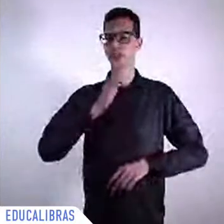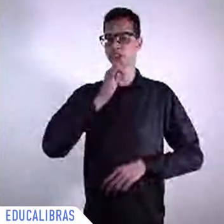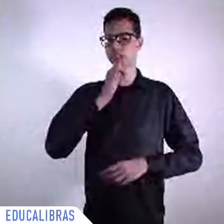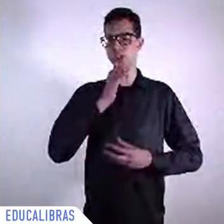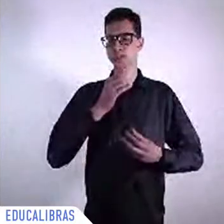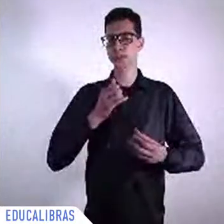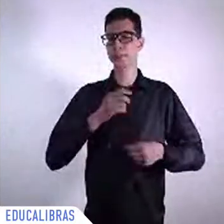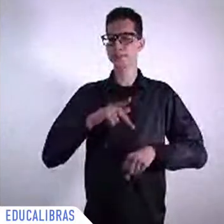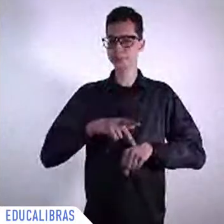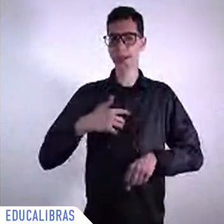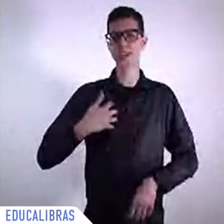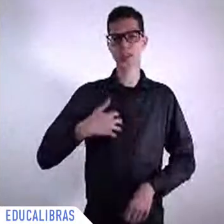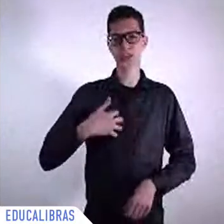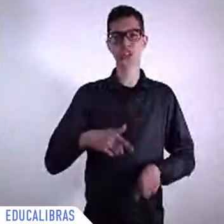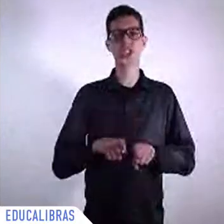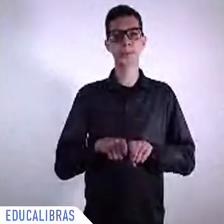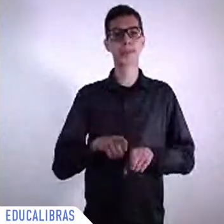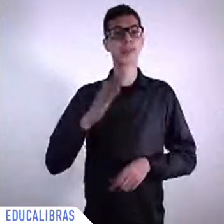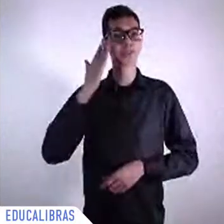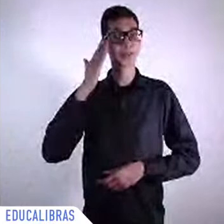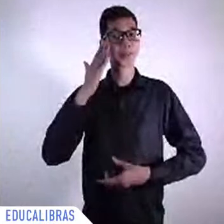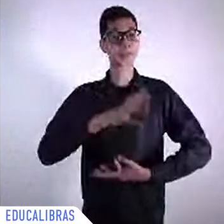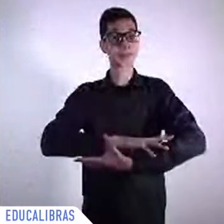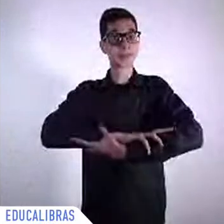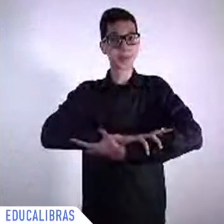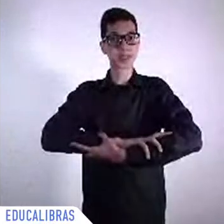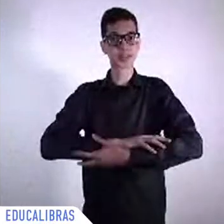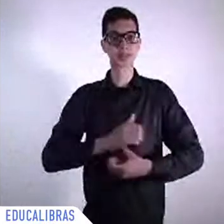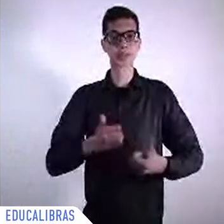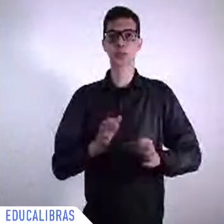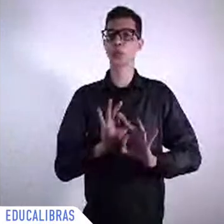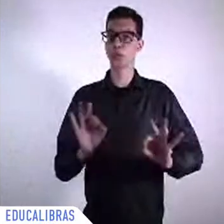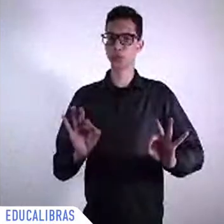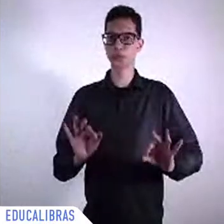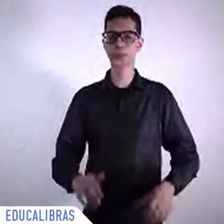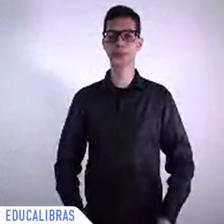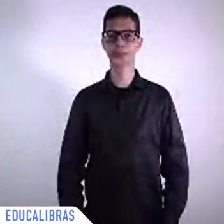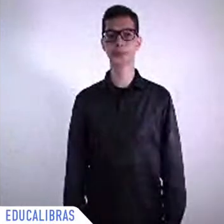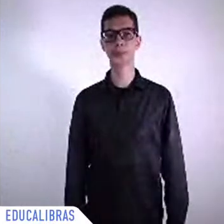in the past was something that prevented the integration of South America more